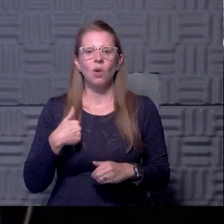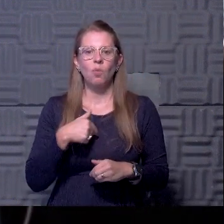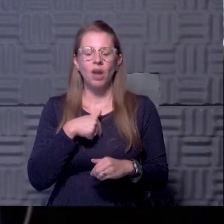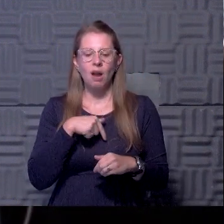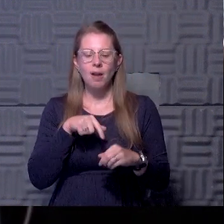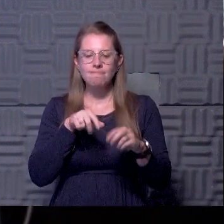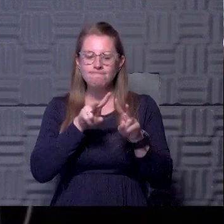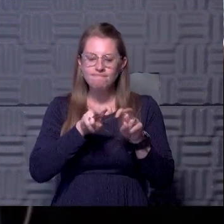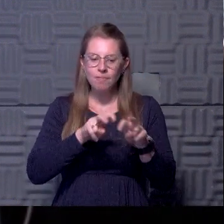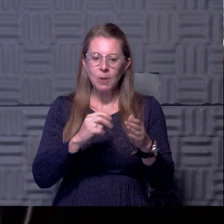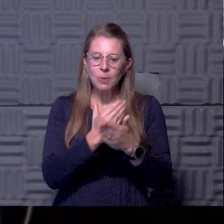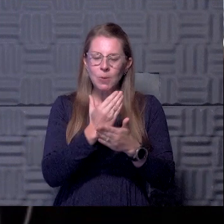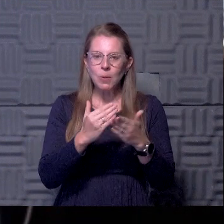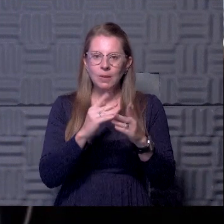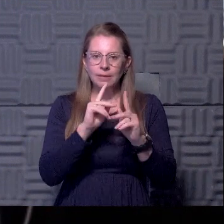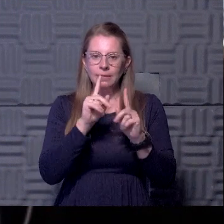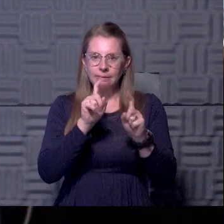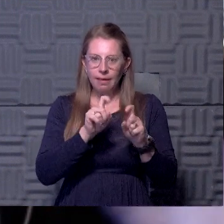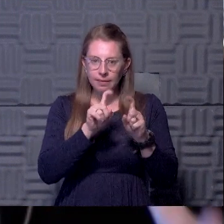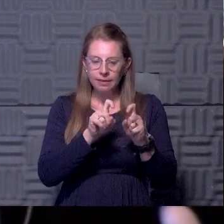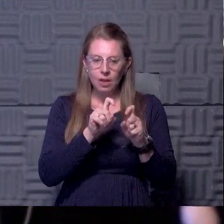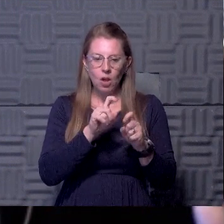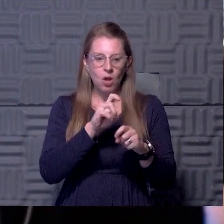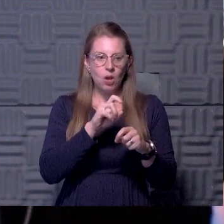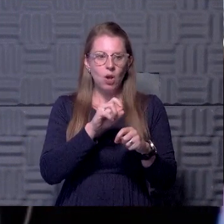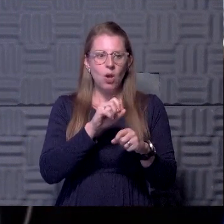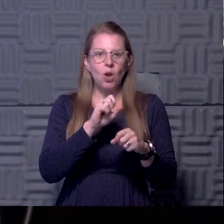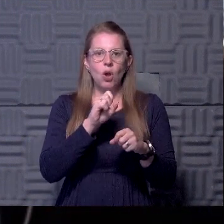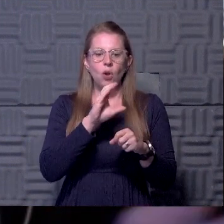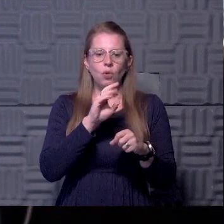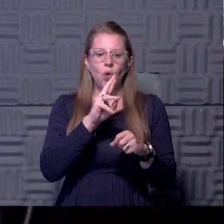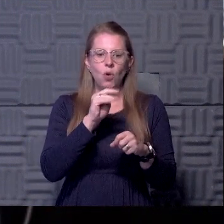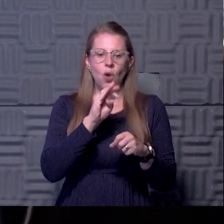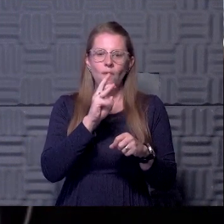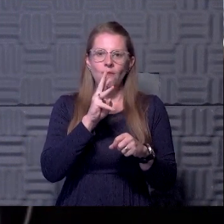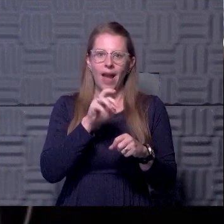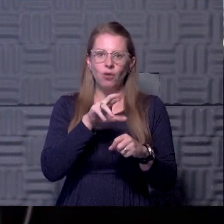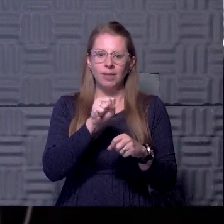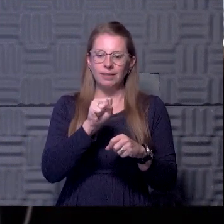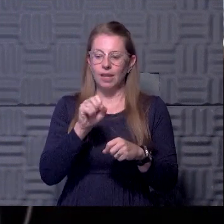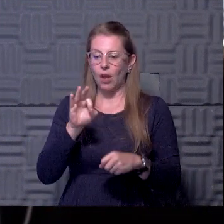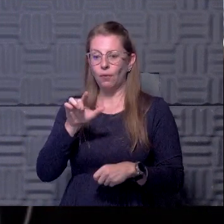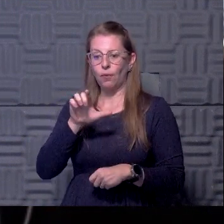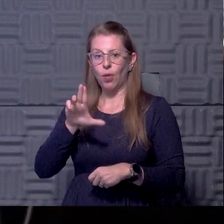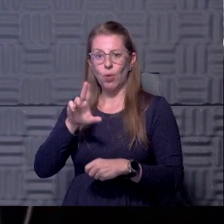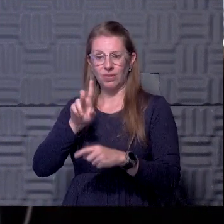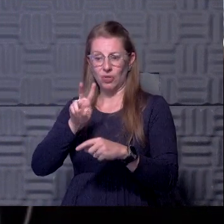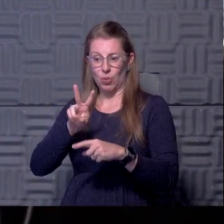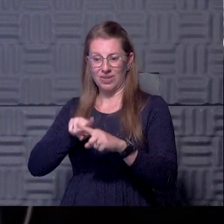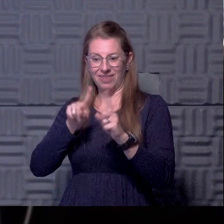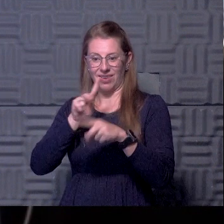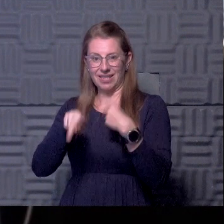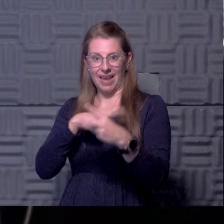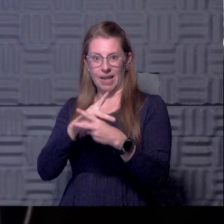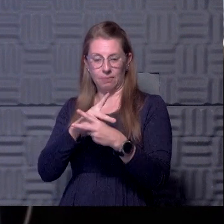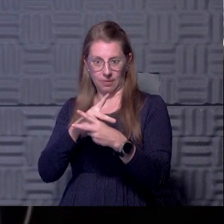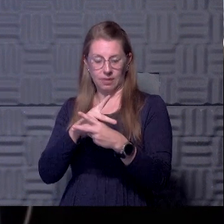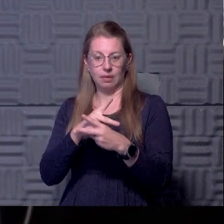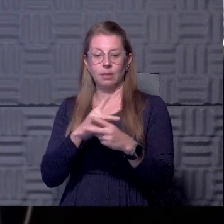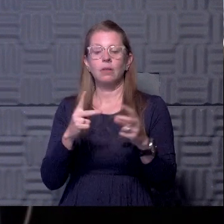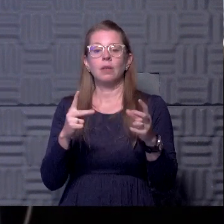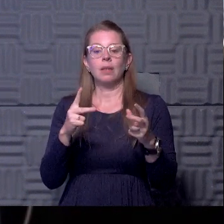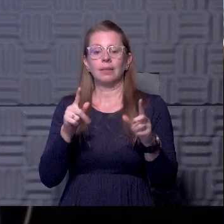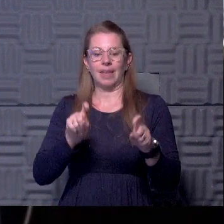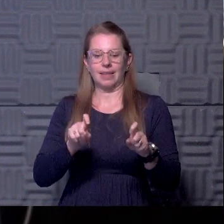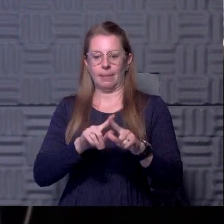that combines coronavirus and the flu and two types of flu actually. And we'll be testing to see whether or not that